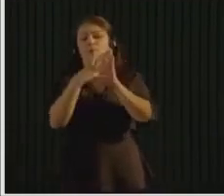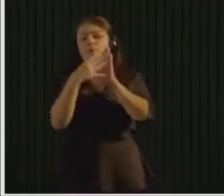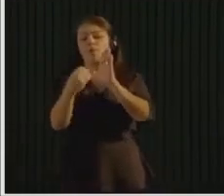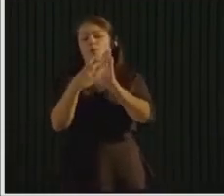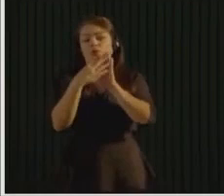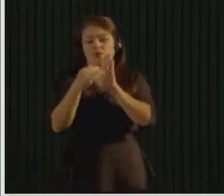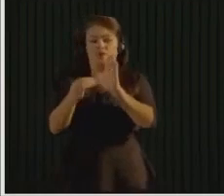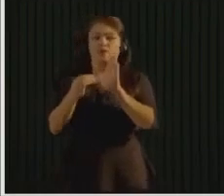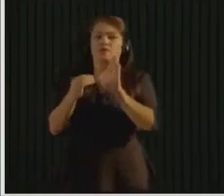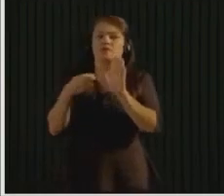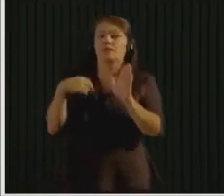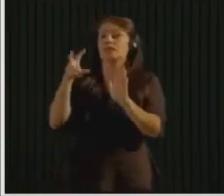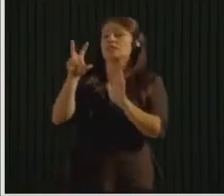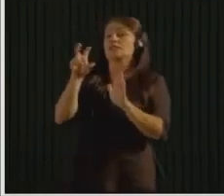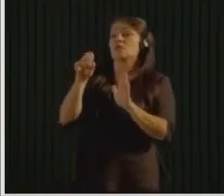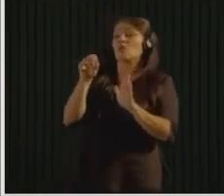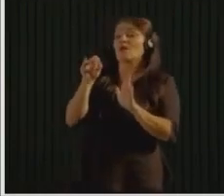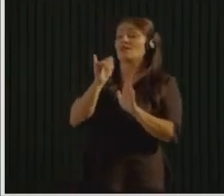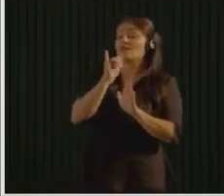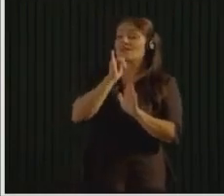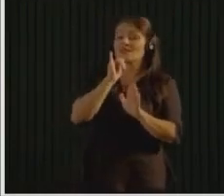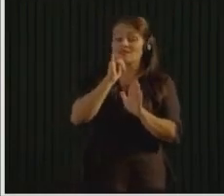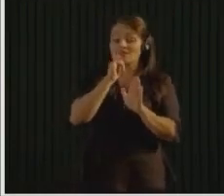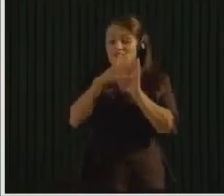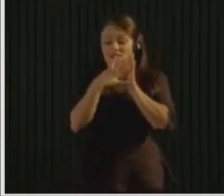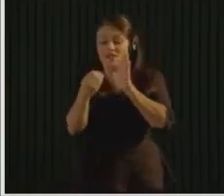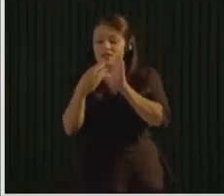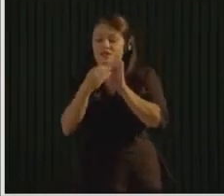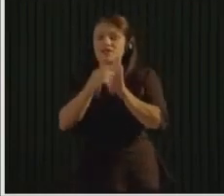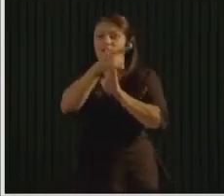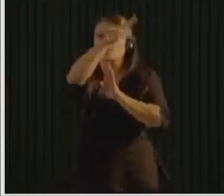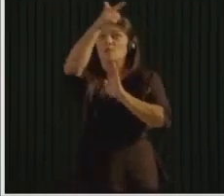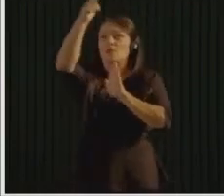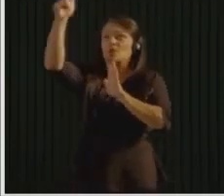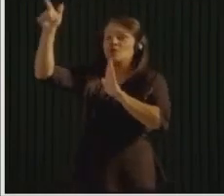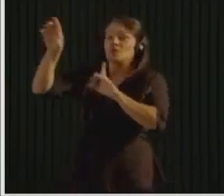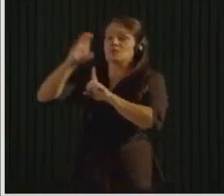can see examples from other communities. And we really encourage